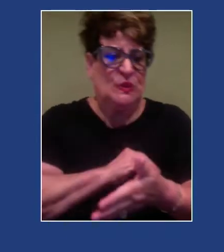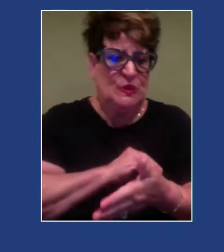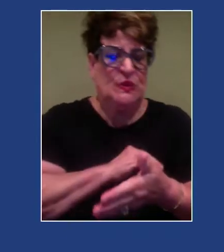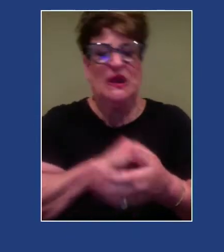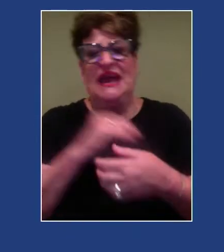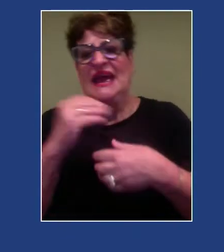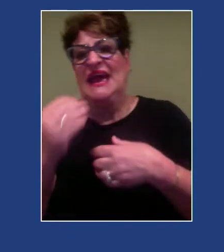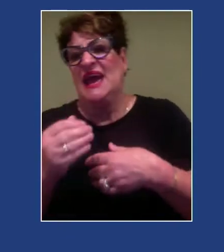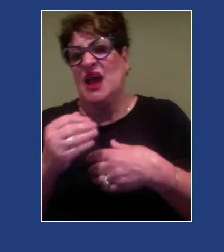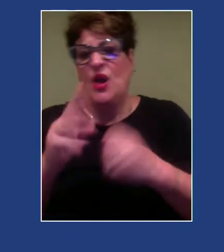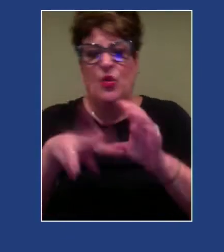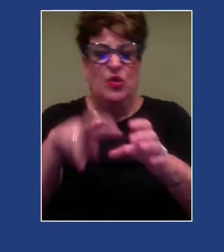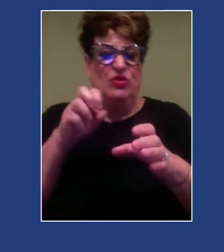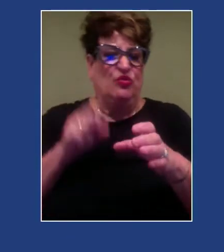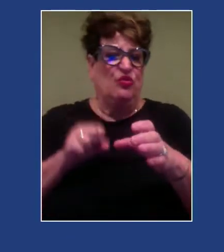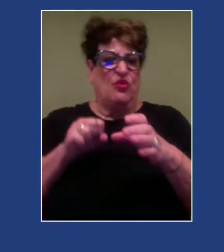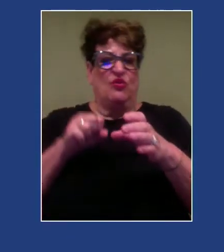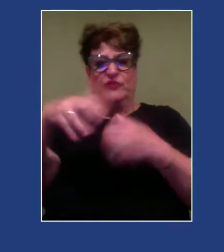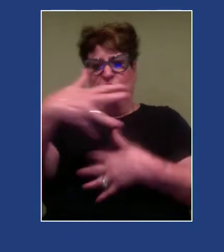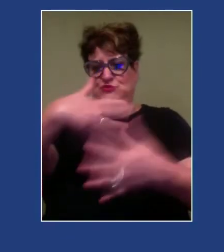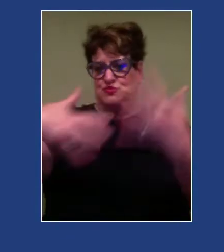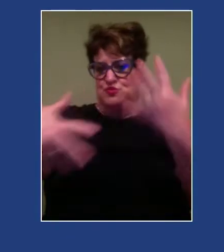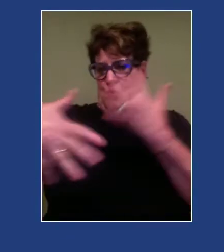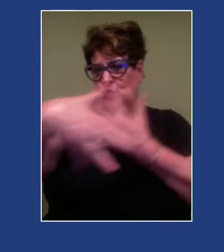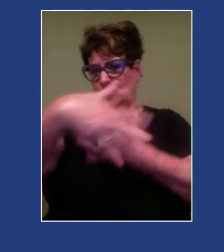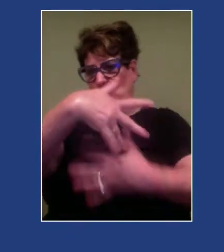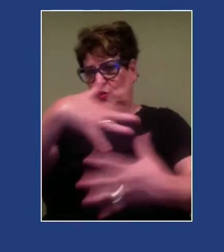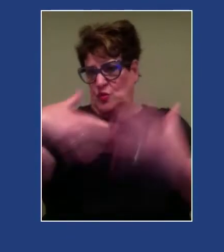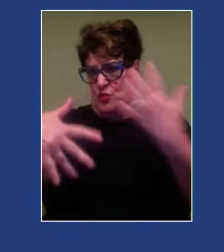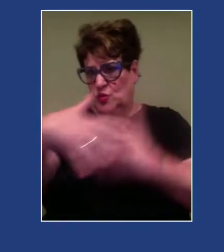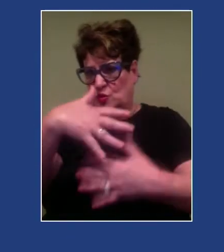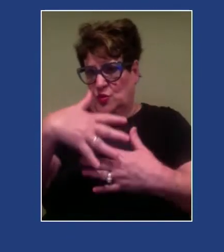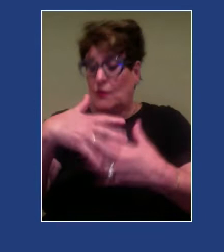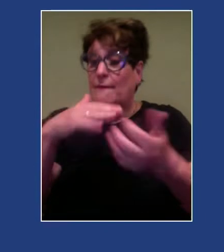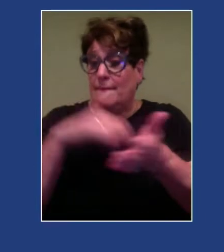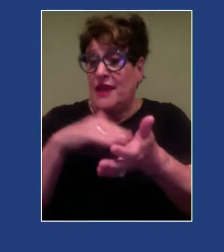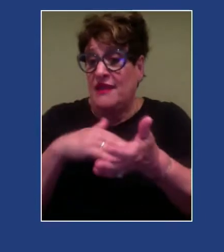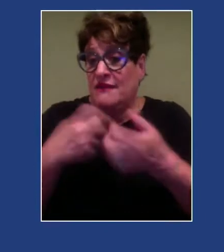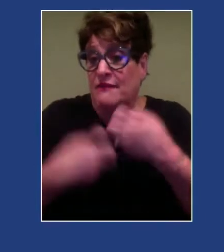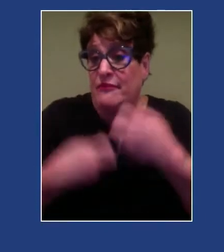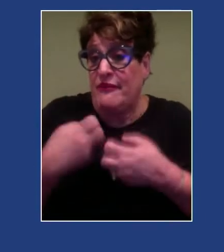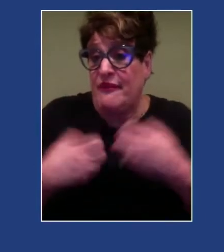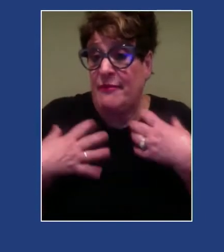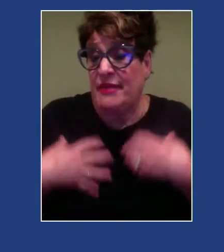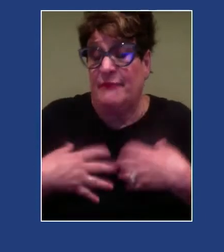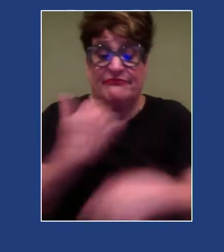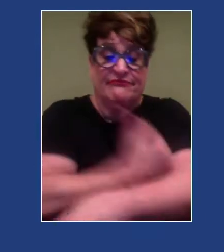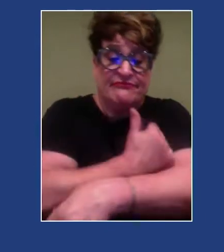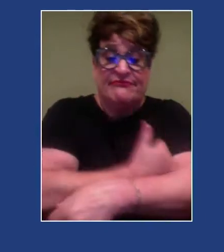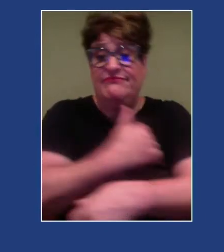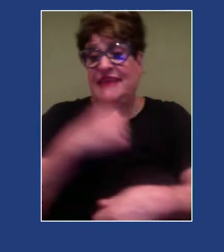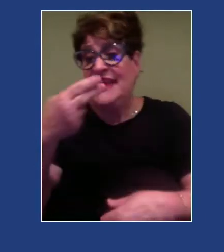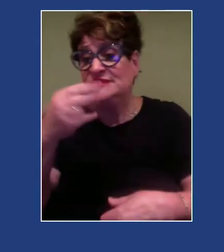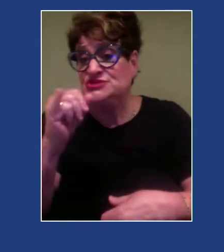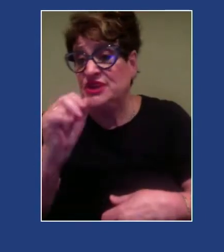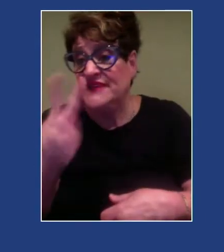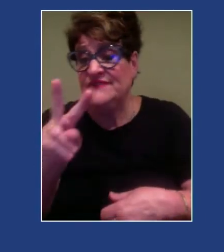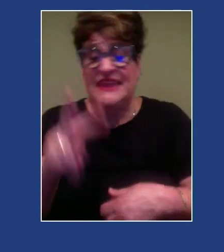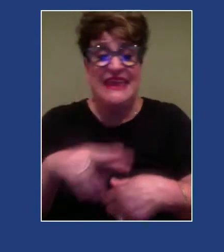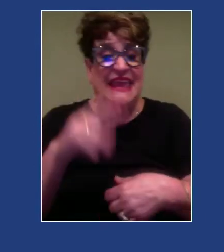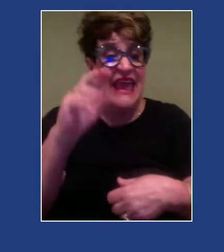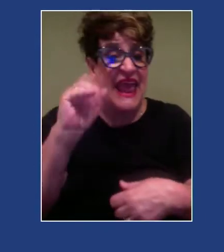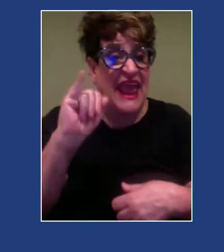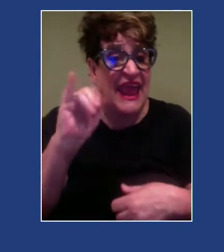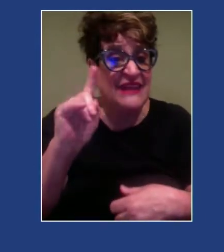withdrawal from social interactions, medical conditions, medical substance abuse, HIV, AIDS, and hate crimes is